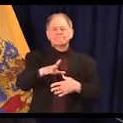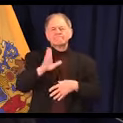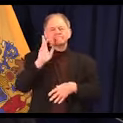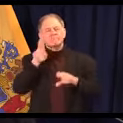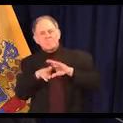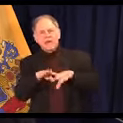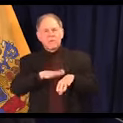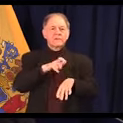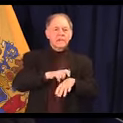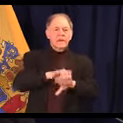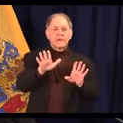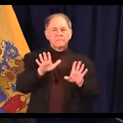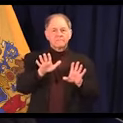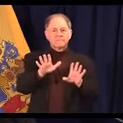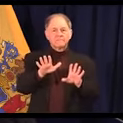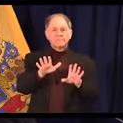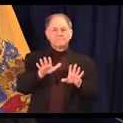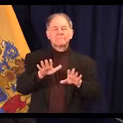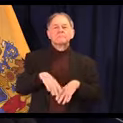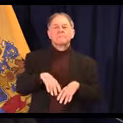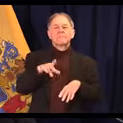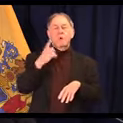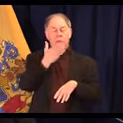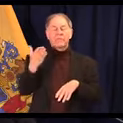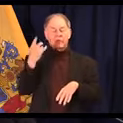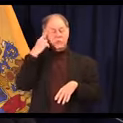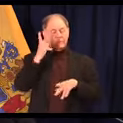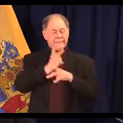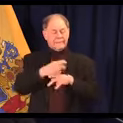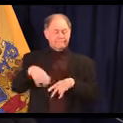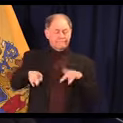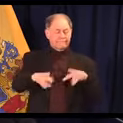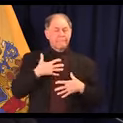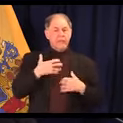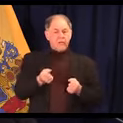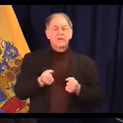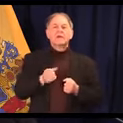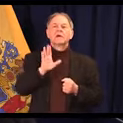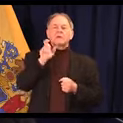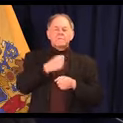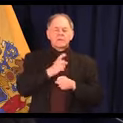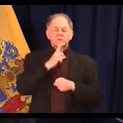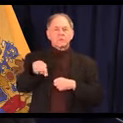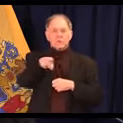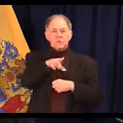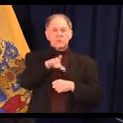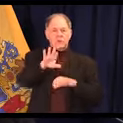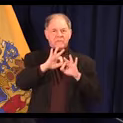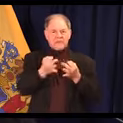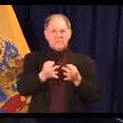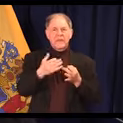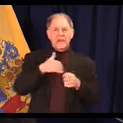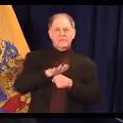One of the actions people can take to ensure that they stay healthy during this crisis is to ensure that you and your family and your loved ones